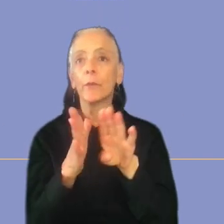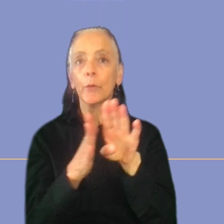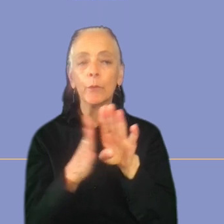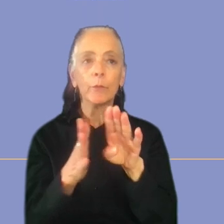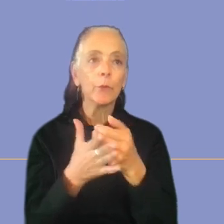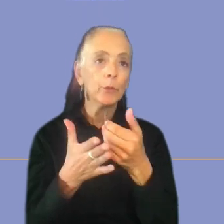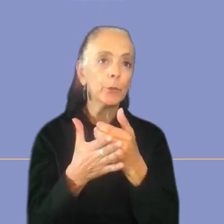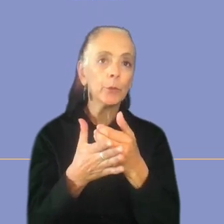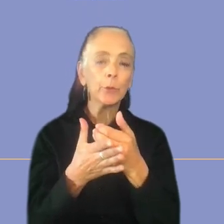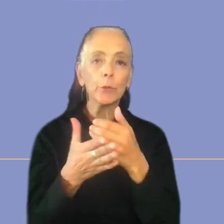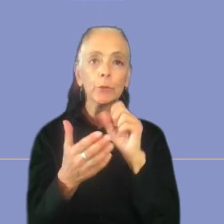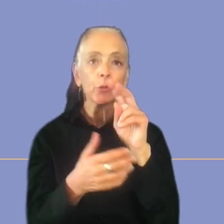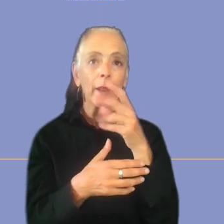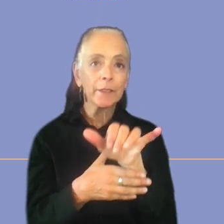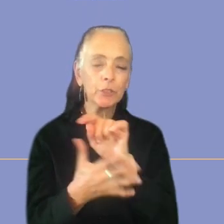type of things.